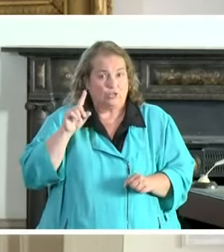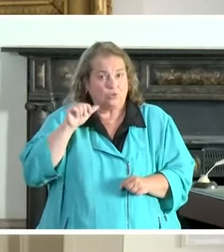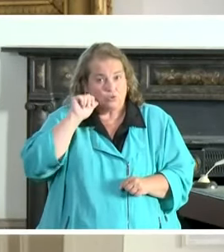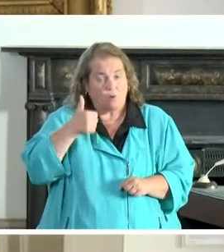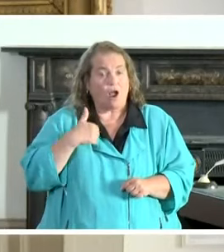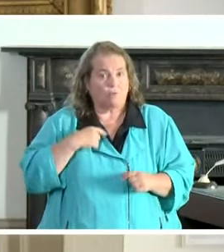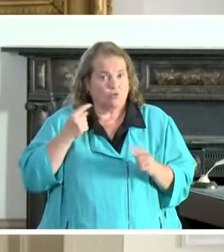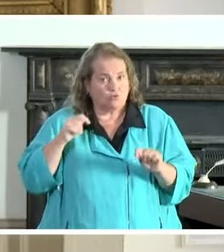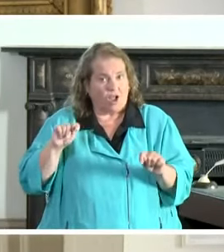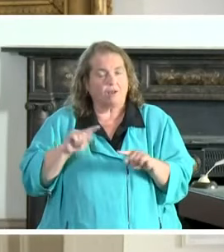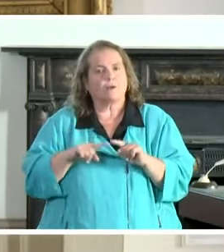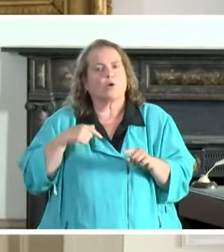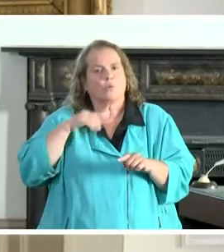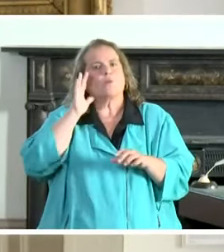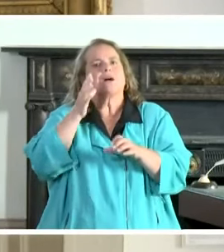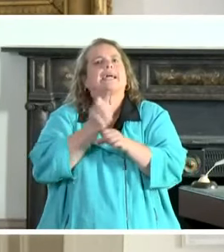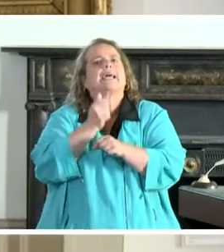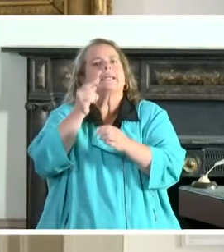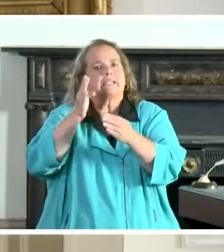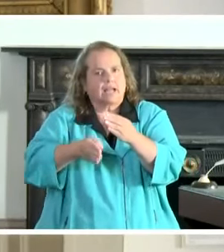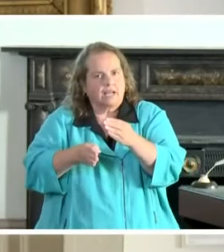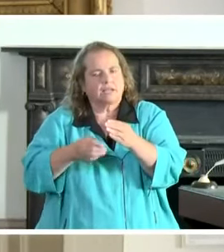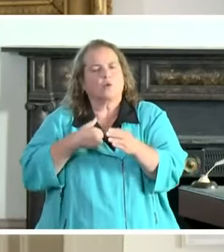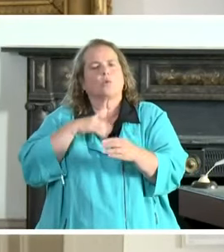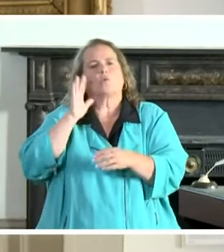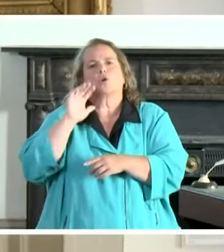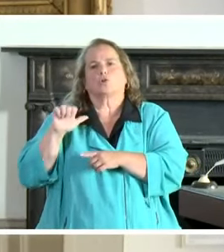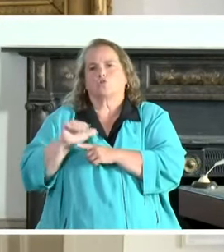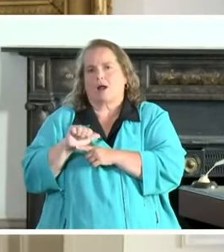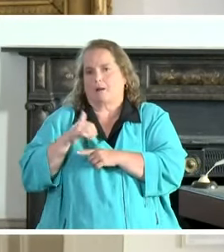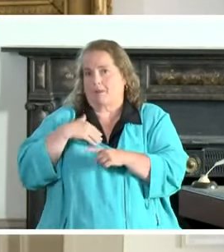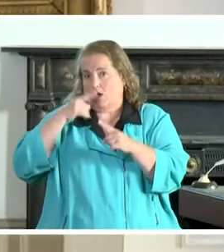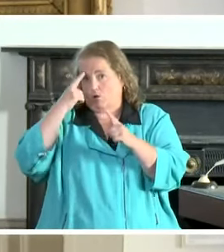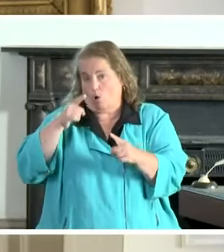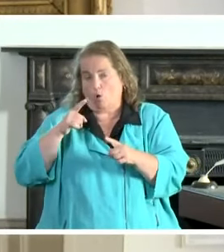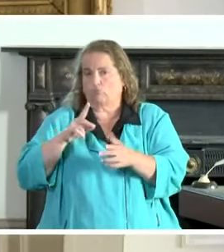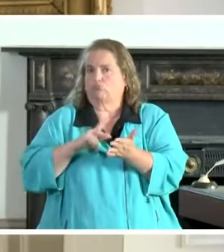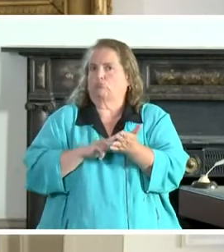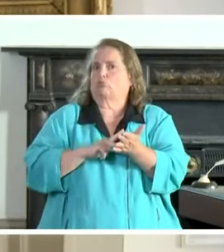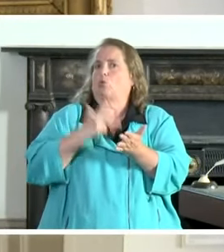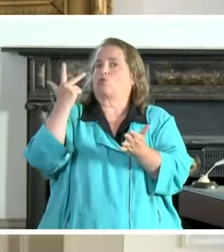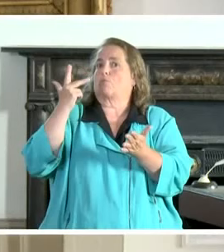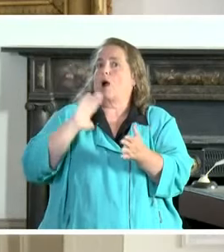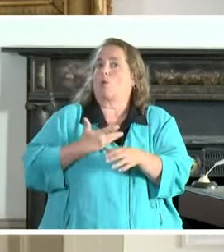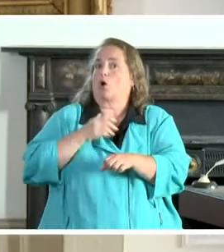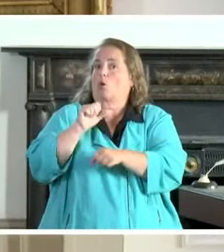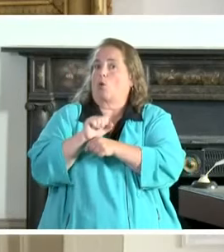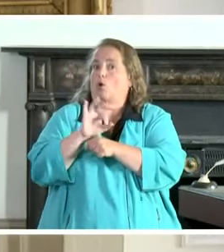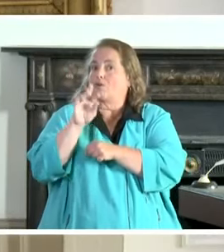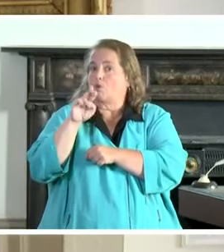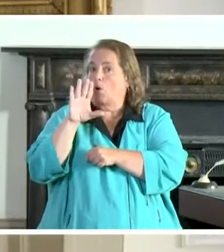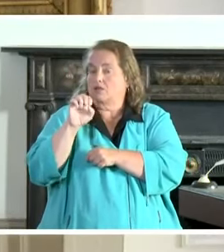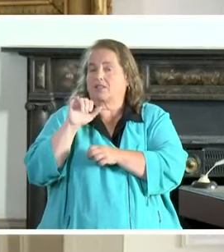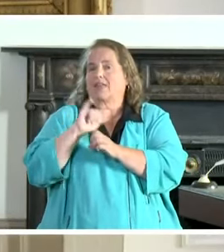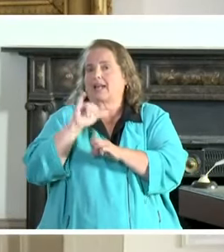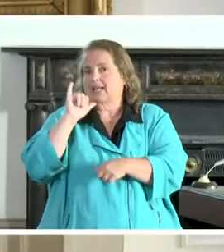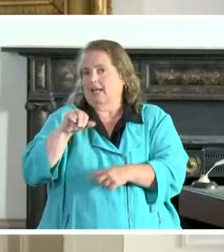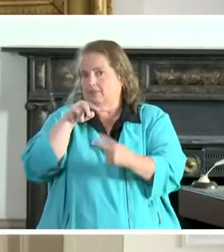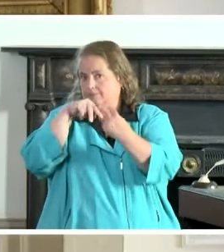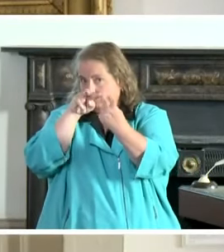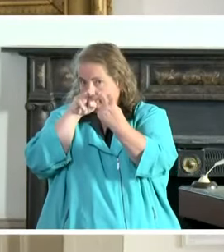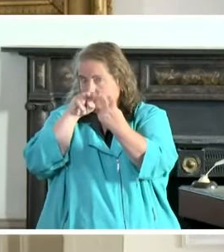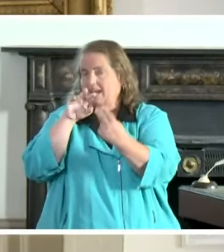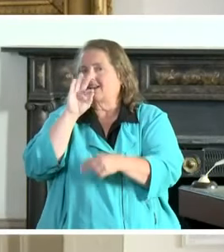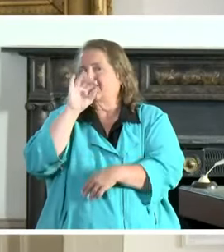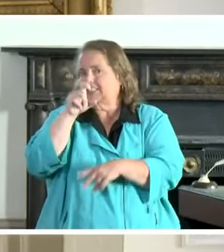but we are going to get it done. We're going to train. My goal is to quadruple our workforce that can look somebody in the eye and fix their